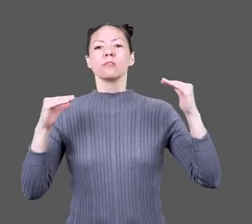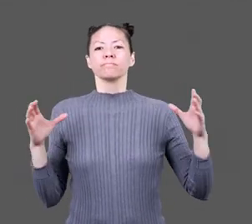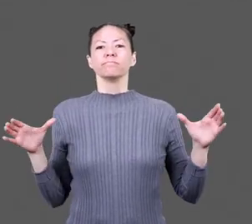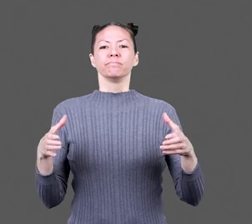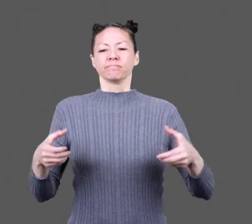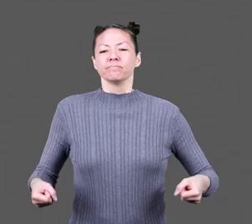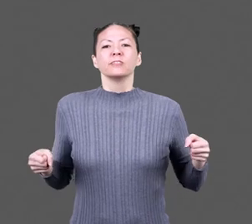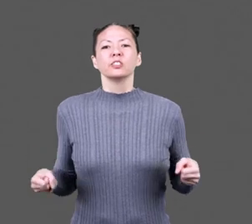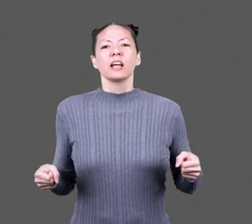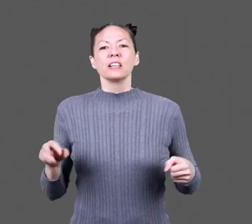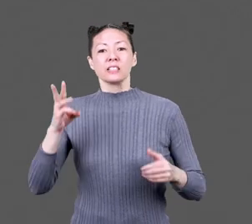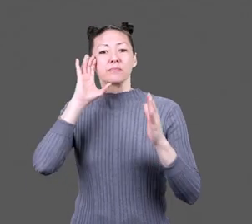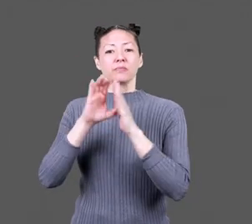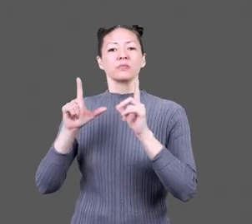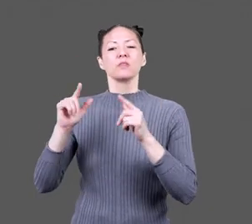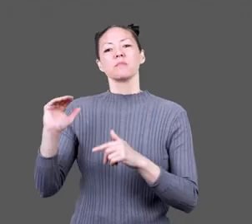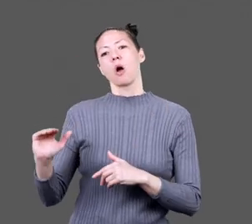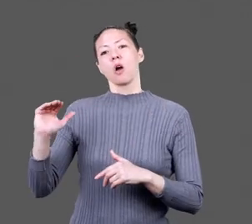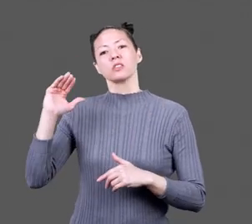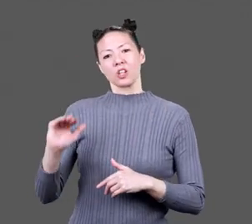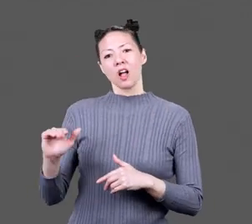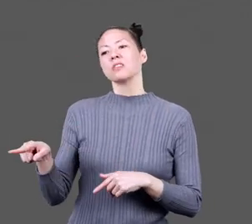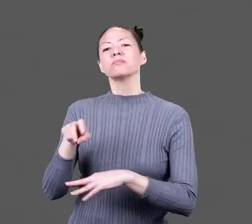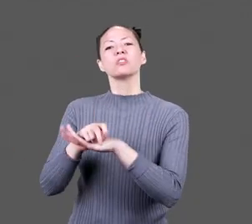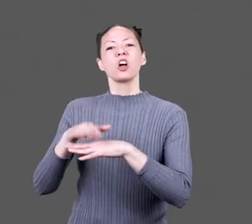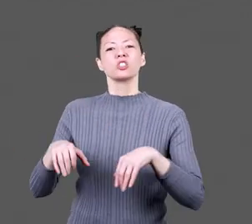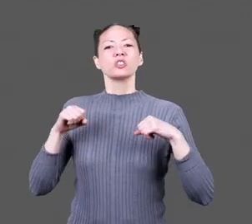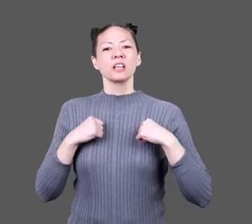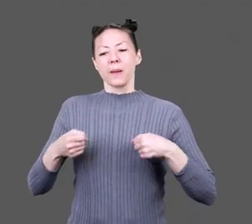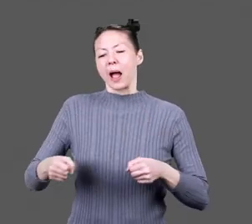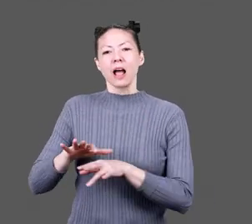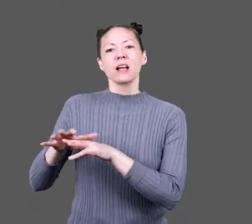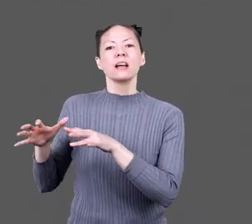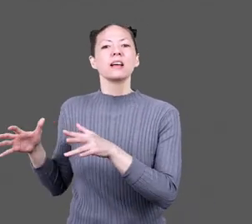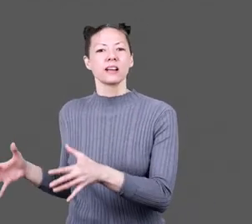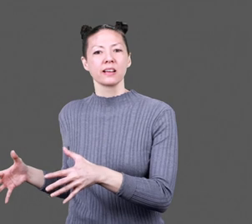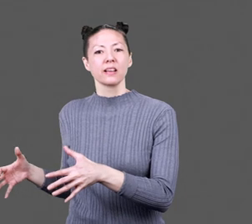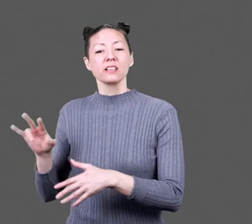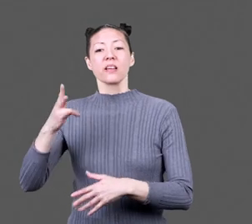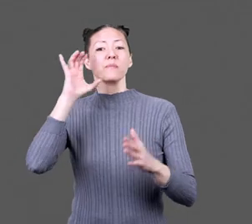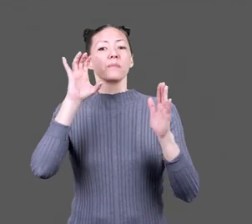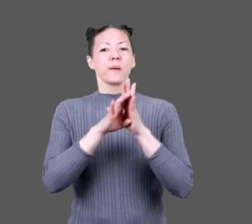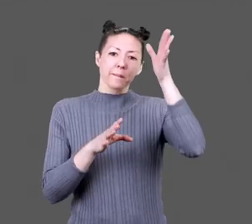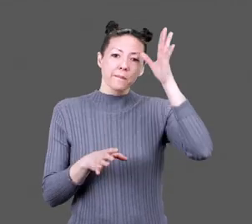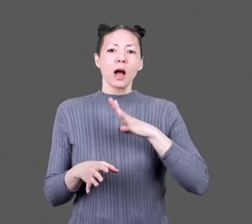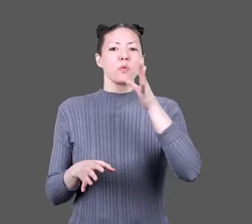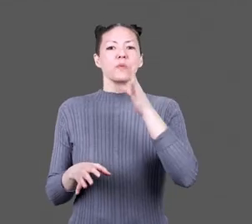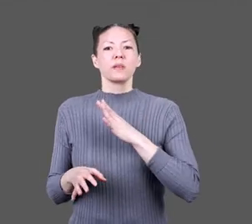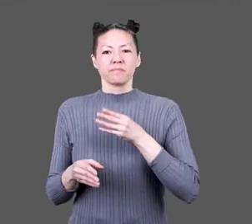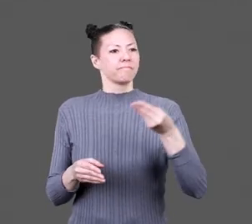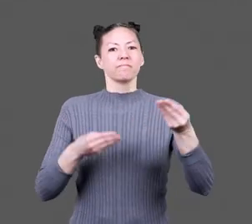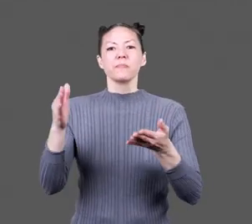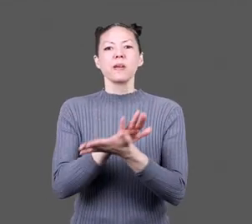adults stand together with packed luggage. The sixth. A small child sits on sheets, bags and belongings. The